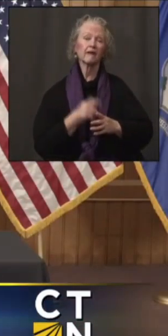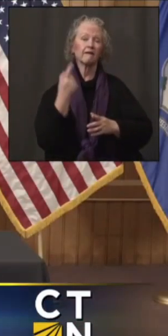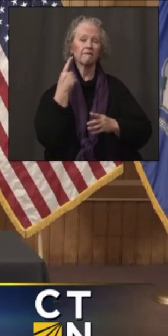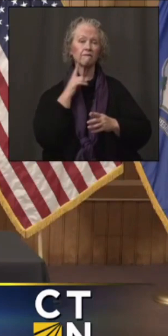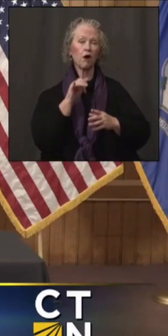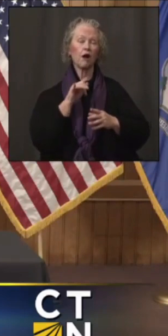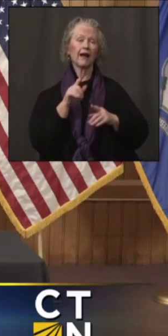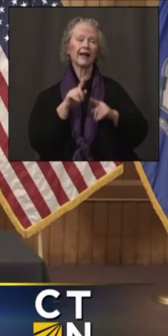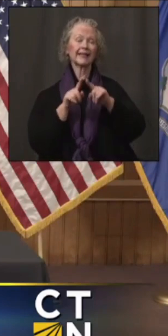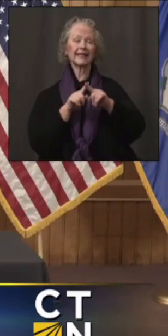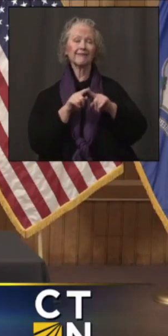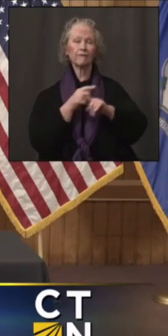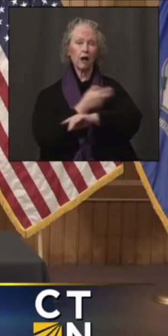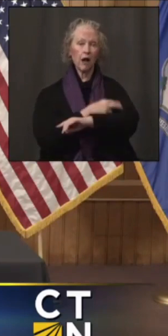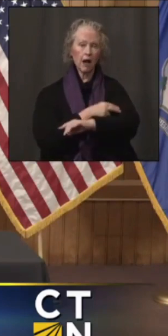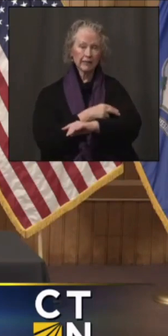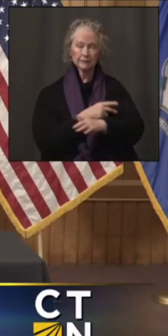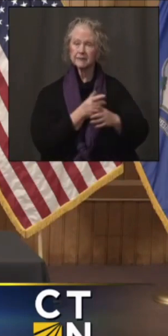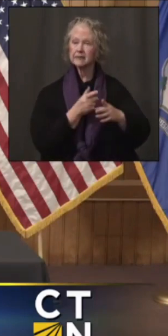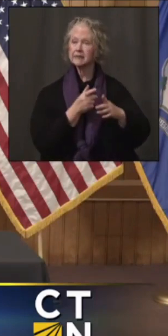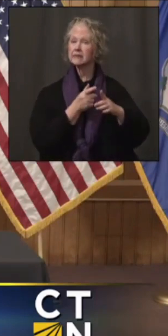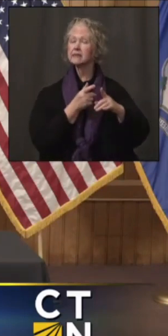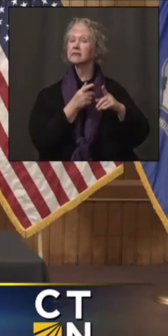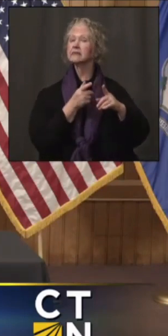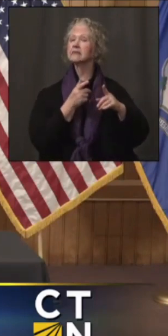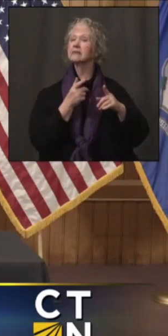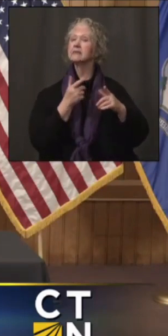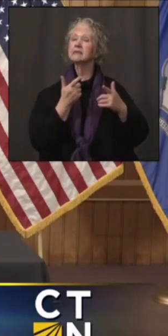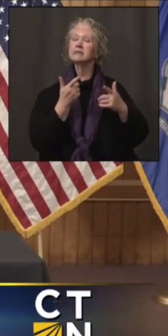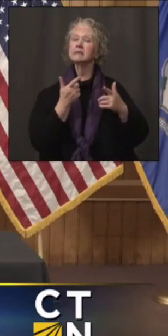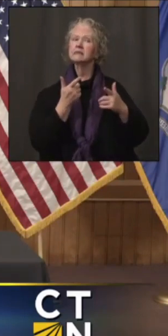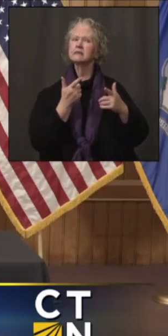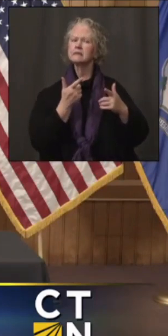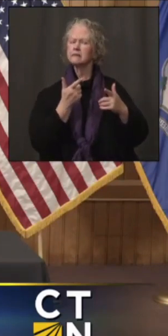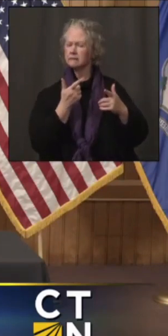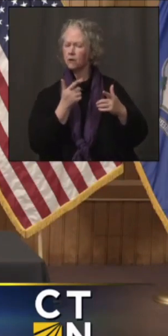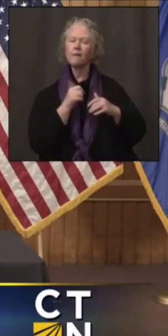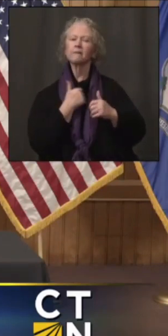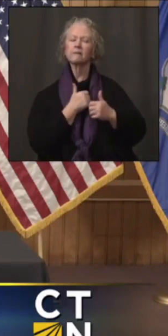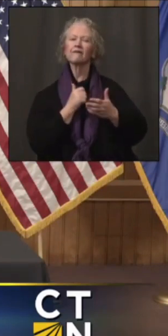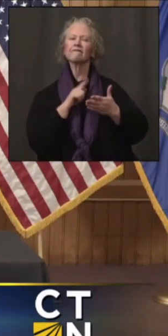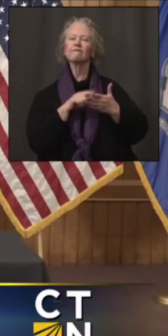facility or is it going to target congregate settings where some of the more elderly residents live?